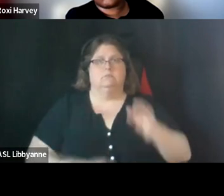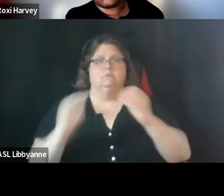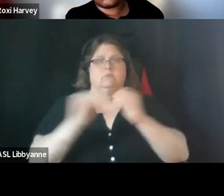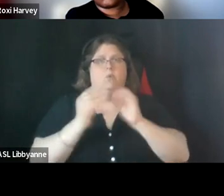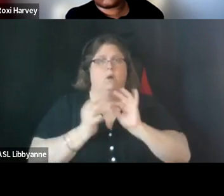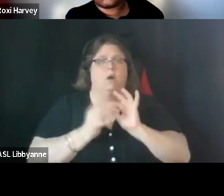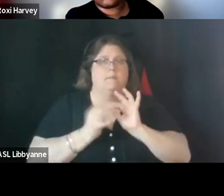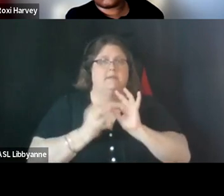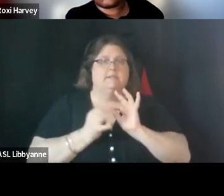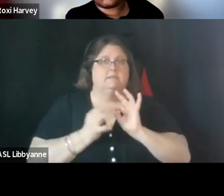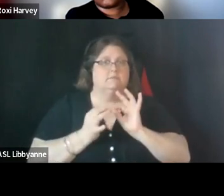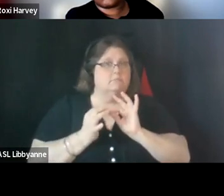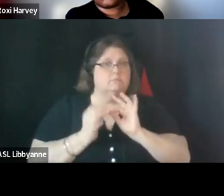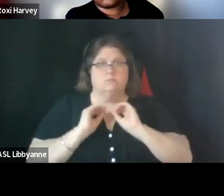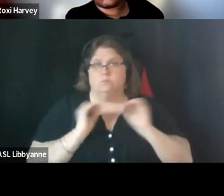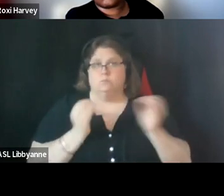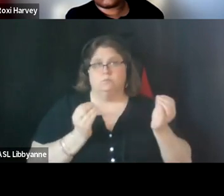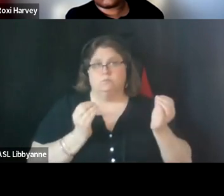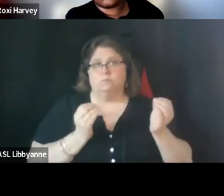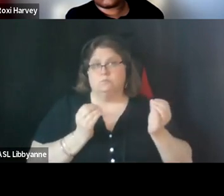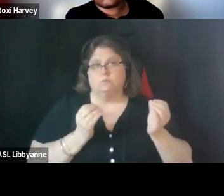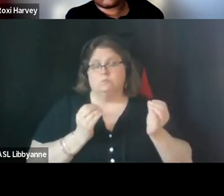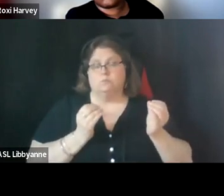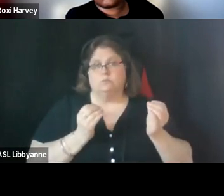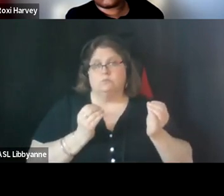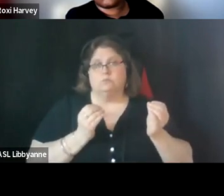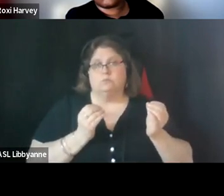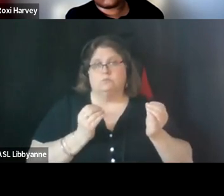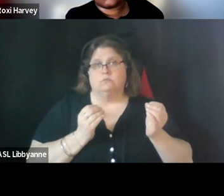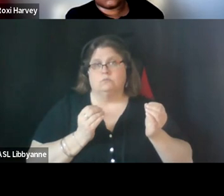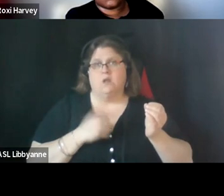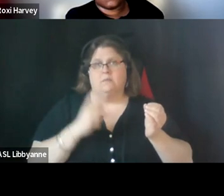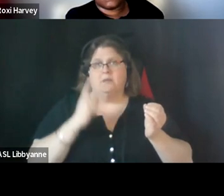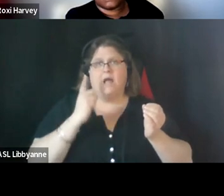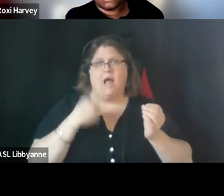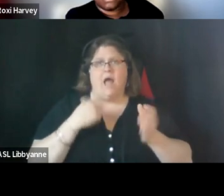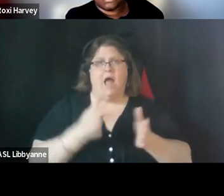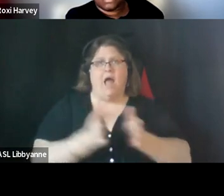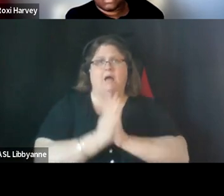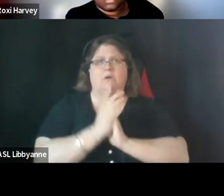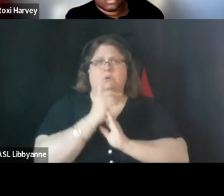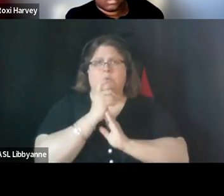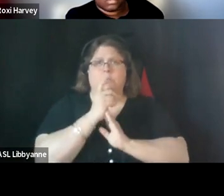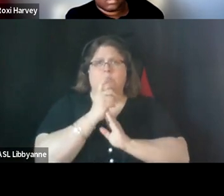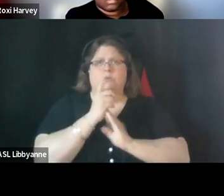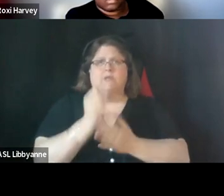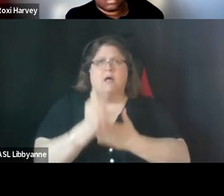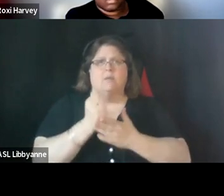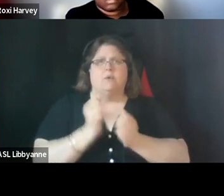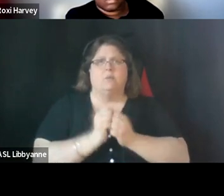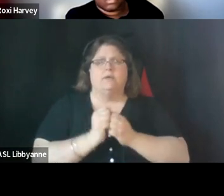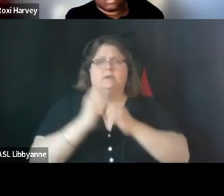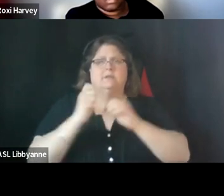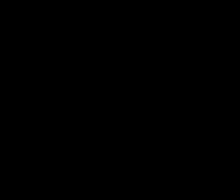okay if not then i'm gonna ask um is it annie who's helping us with the with the screen sharing today